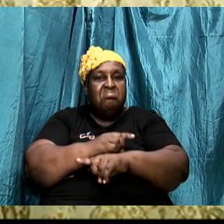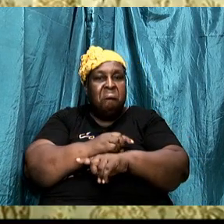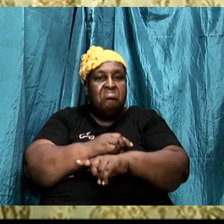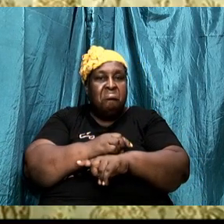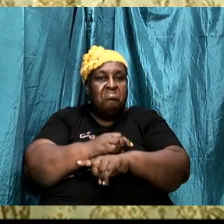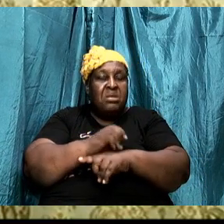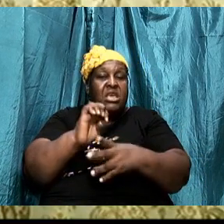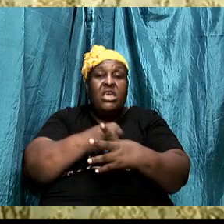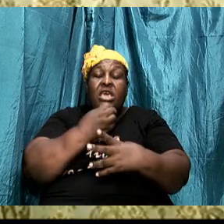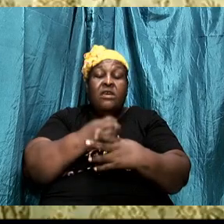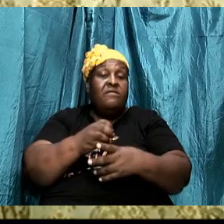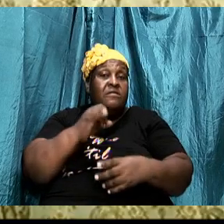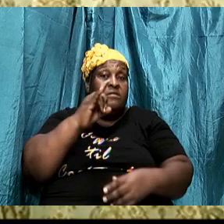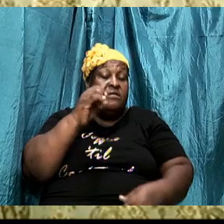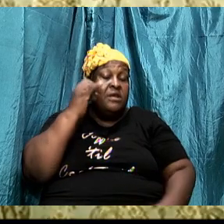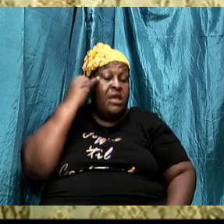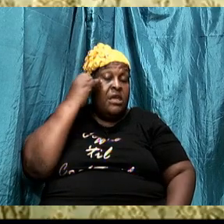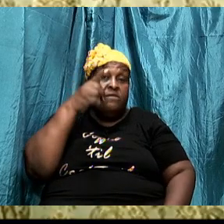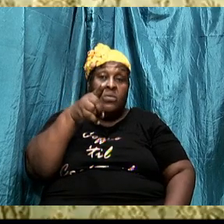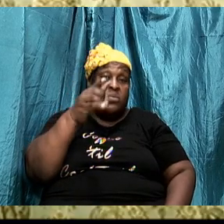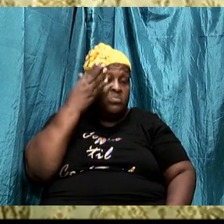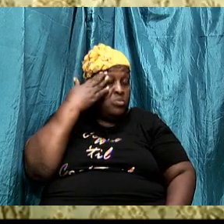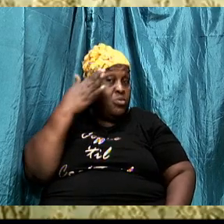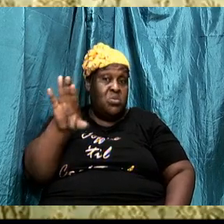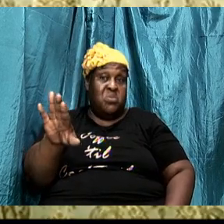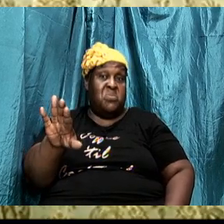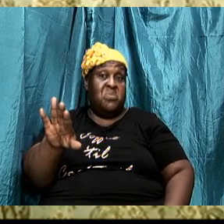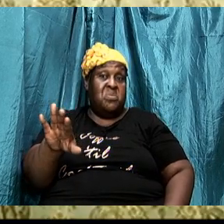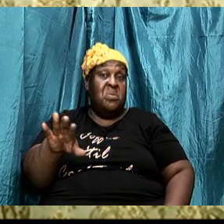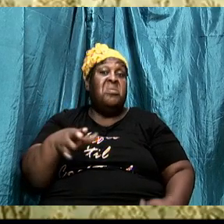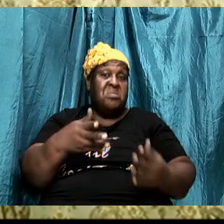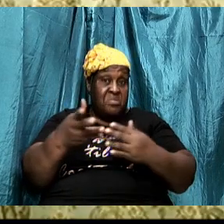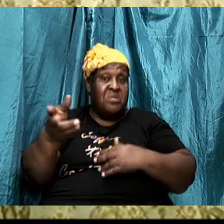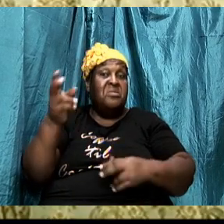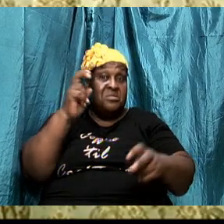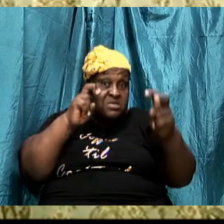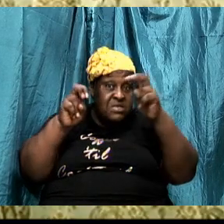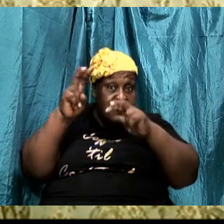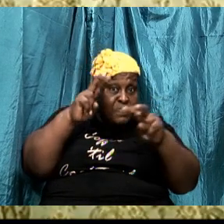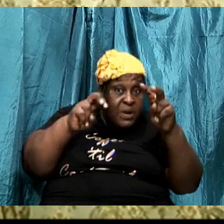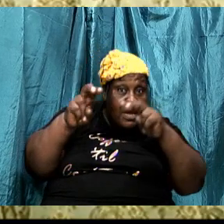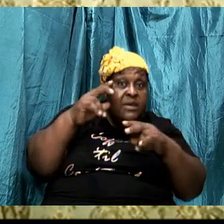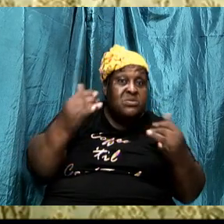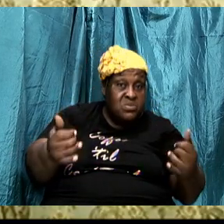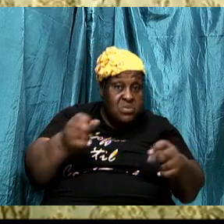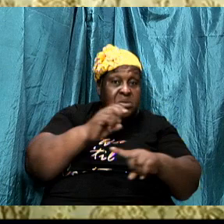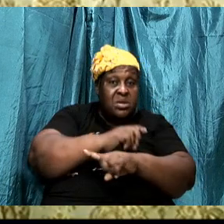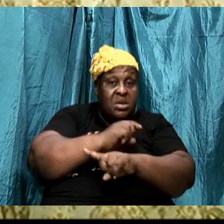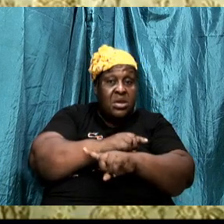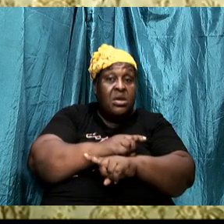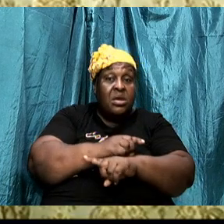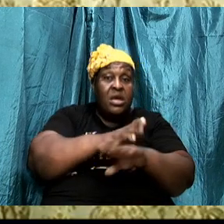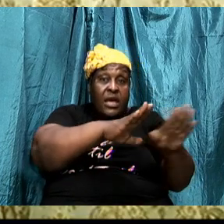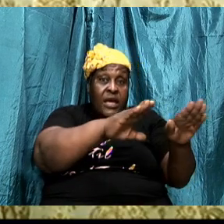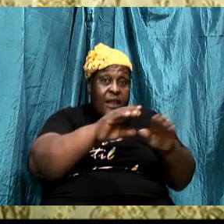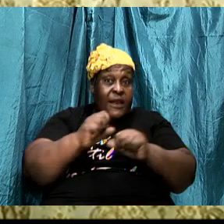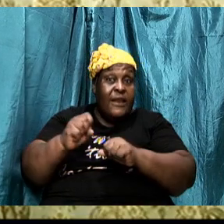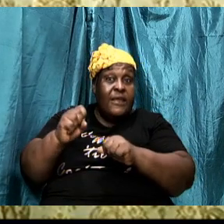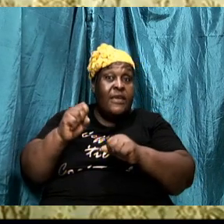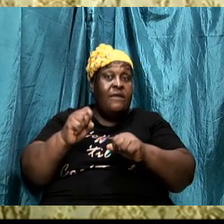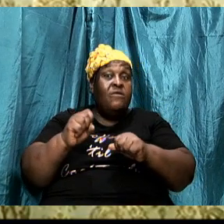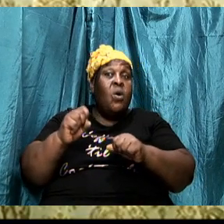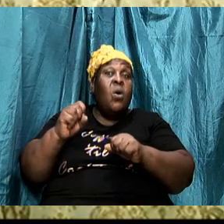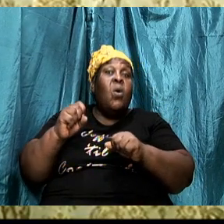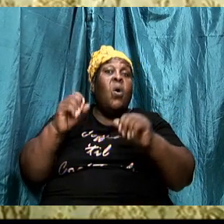even today and spies will leave their house for months for